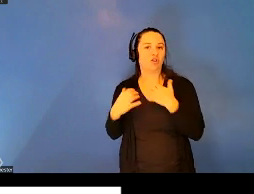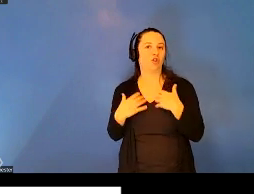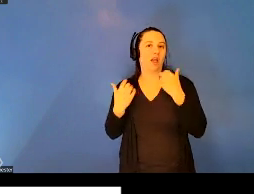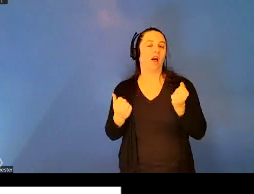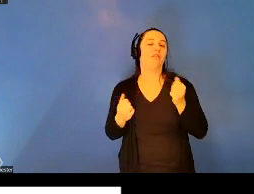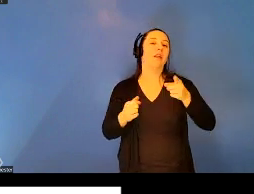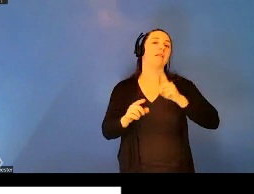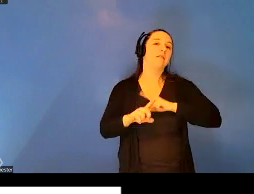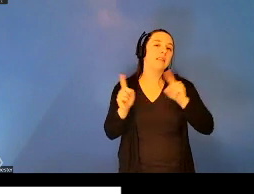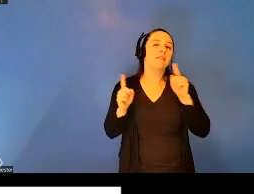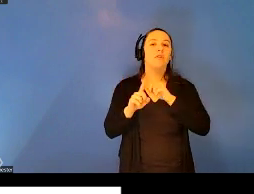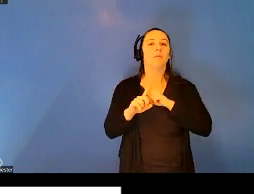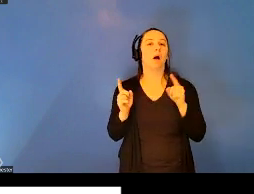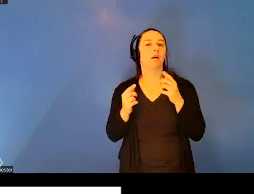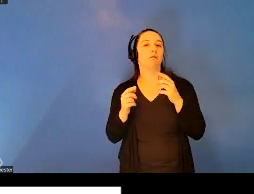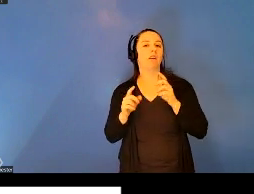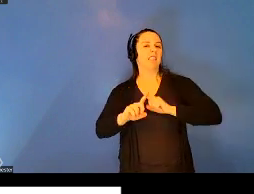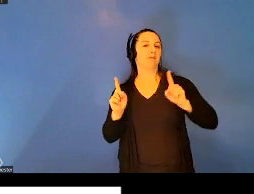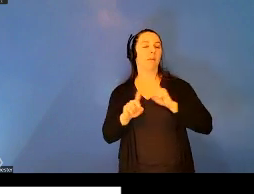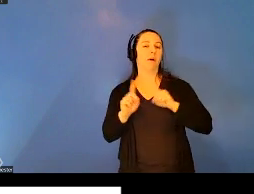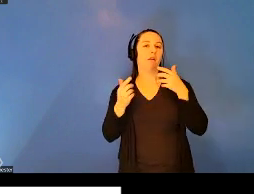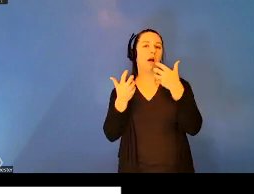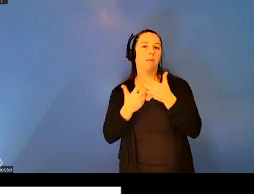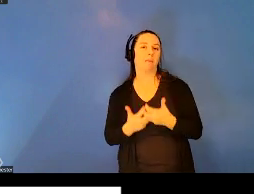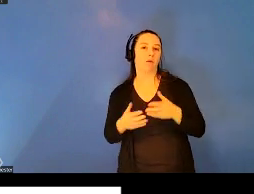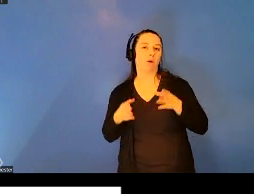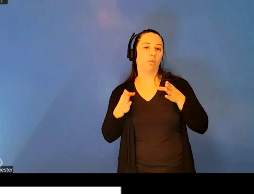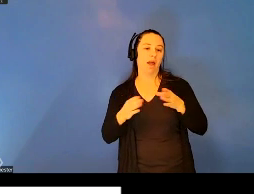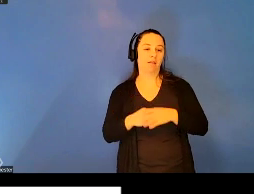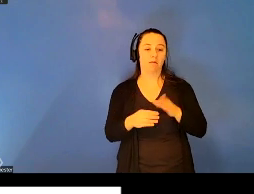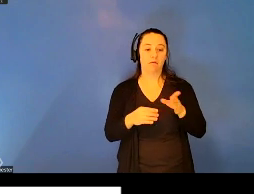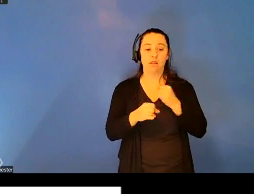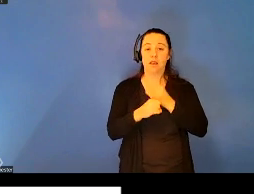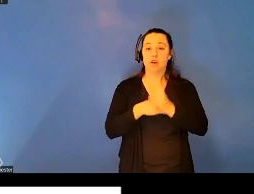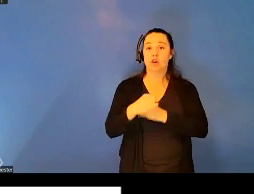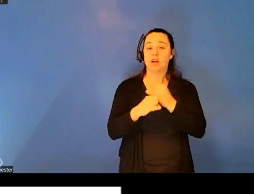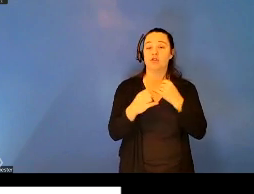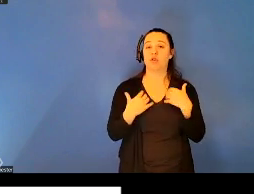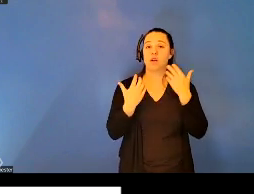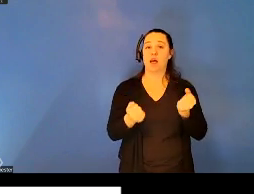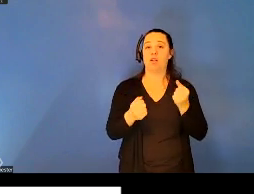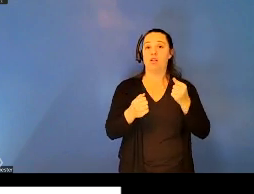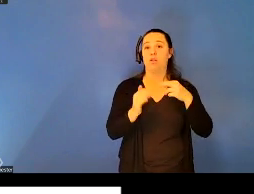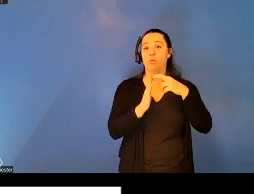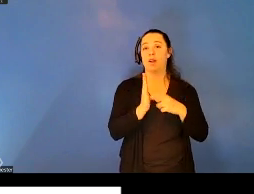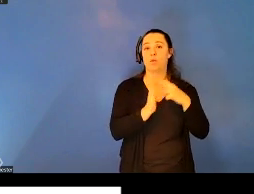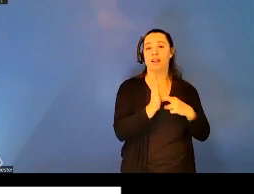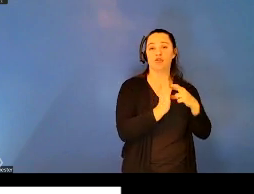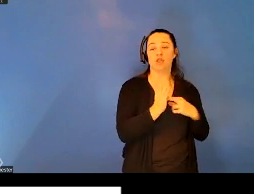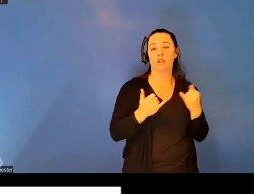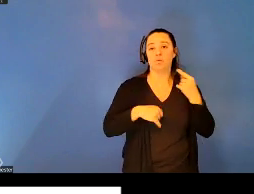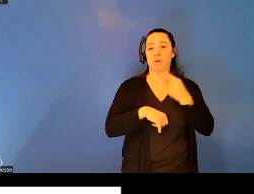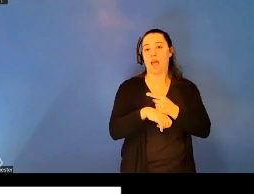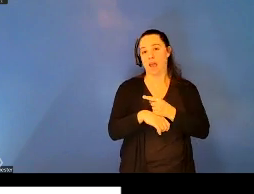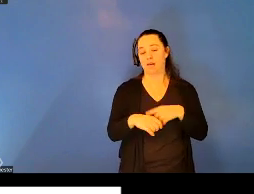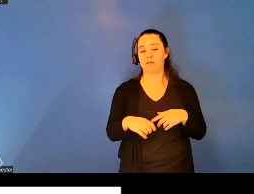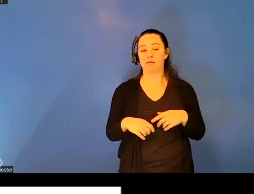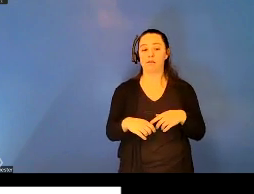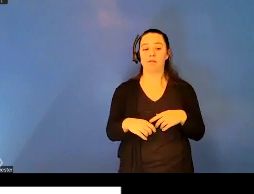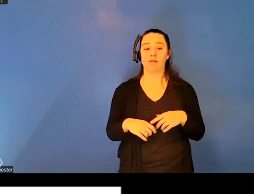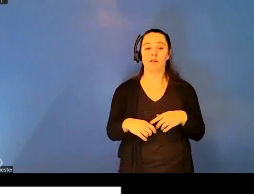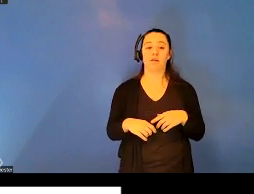The international sanctuary conventions and the international health regulations today exist somewhat out of